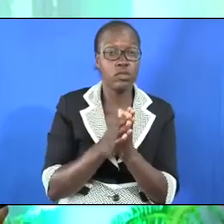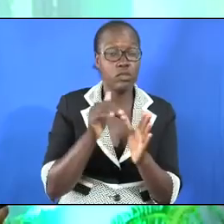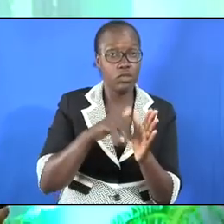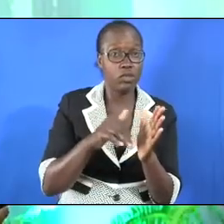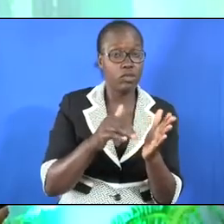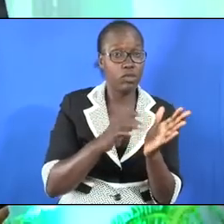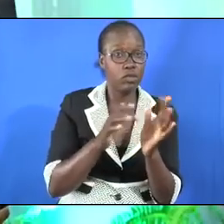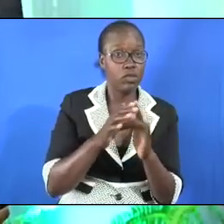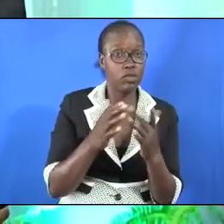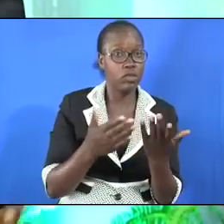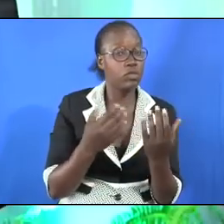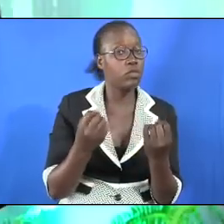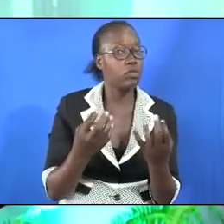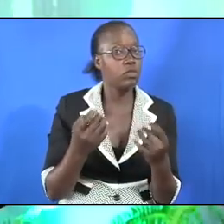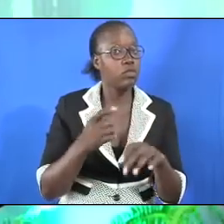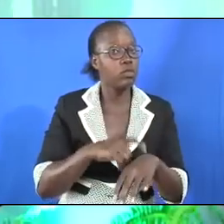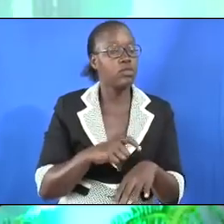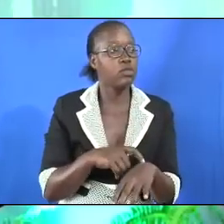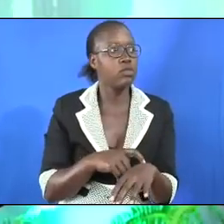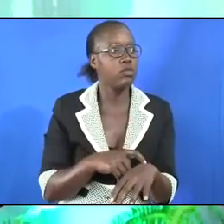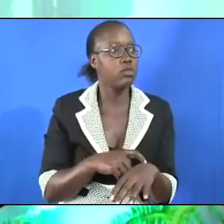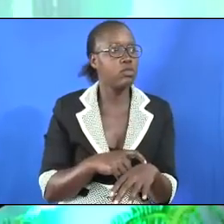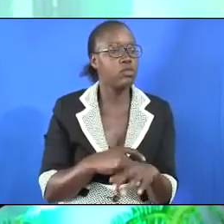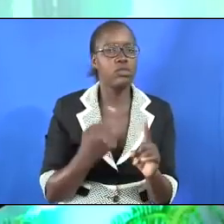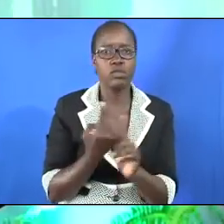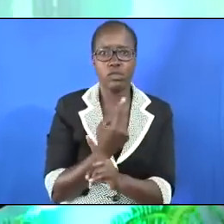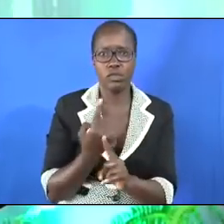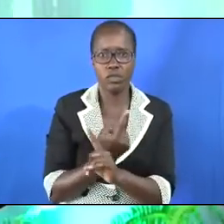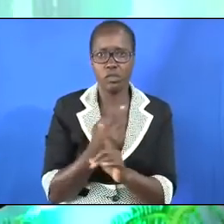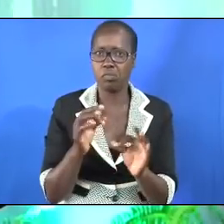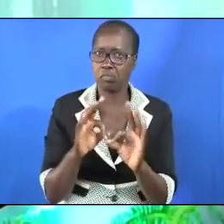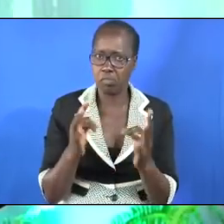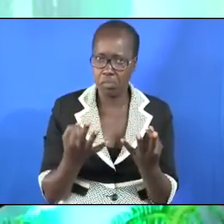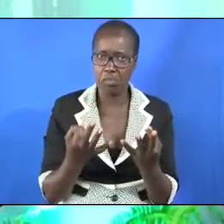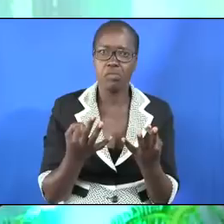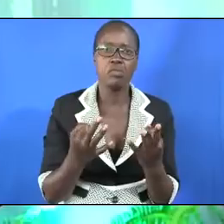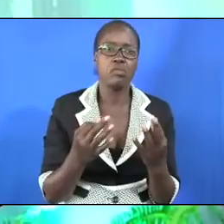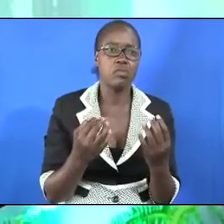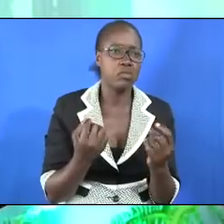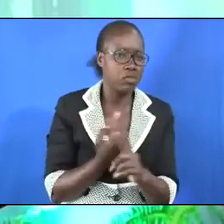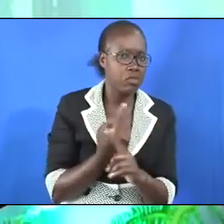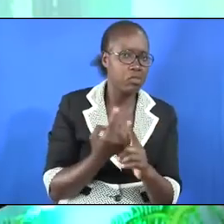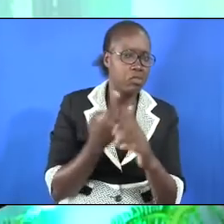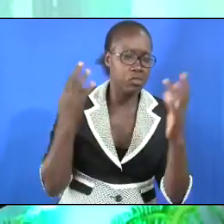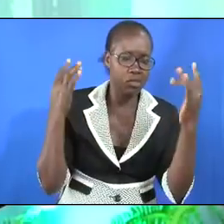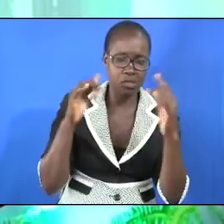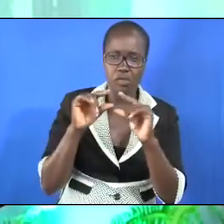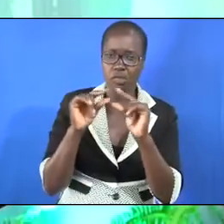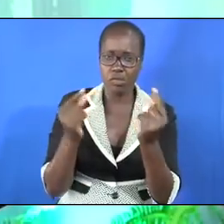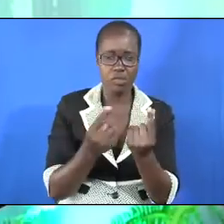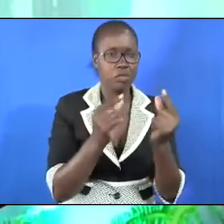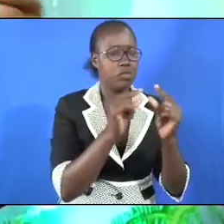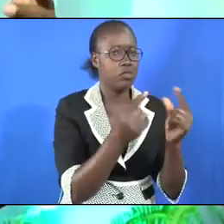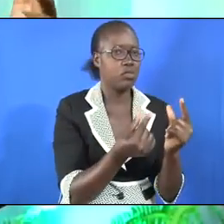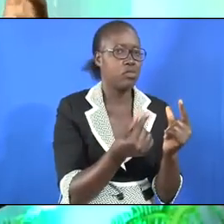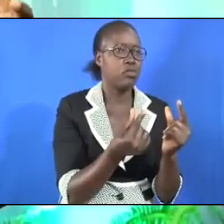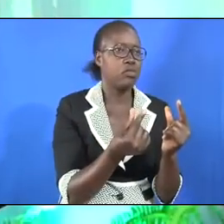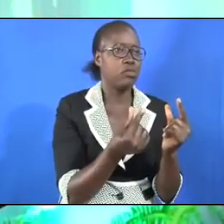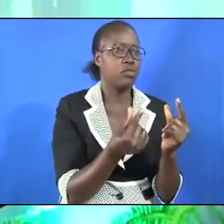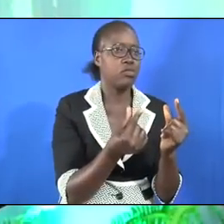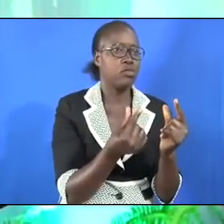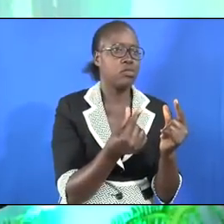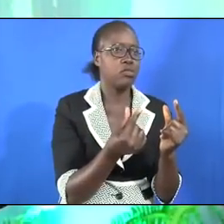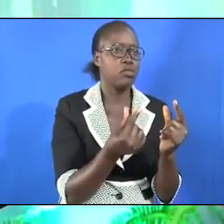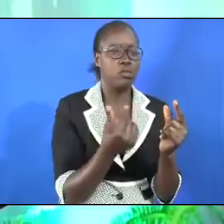of how many times various countries and various tribes and various people groups raided